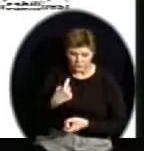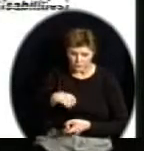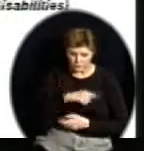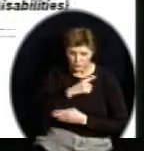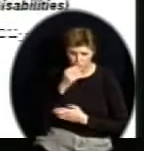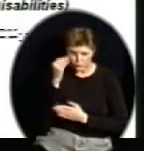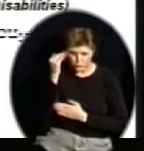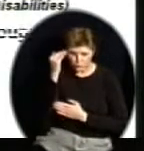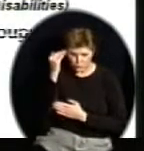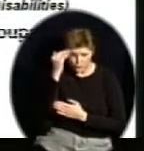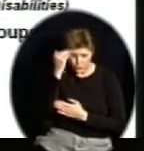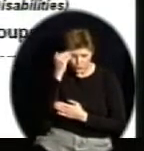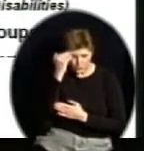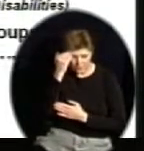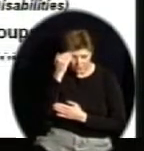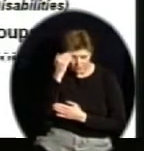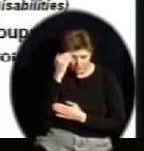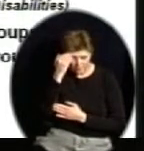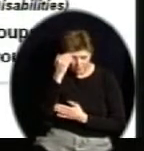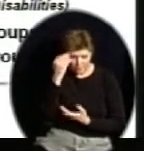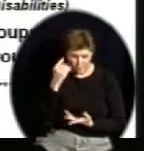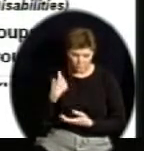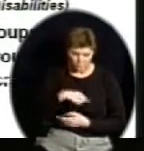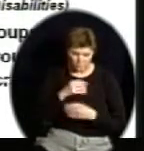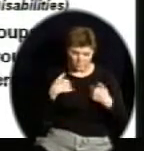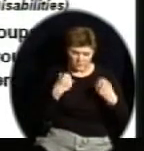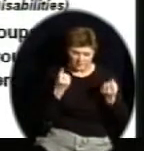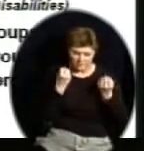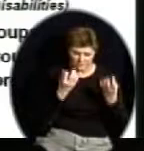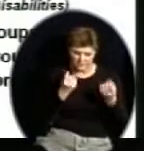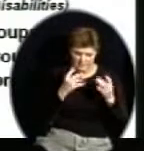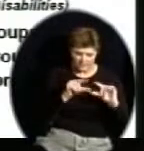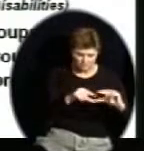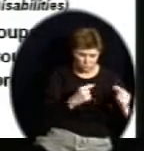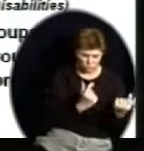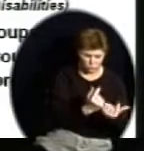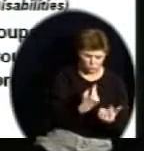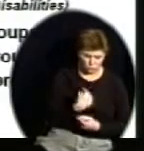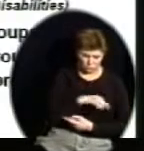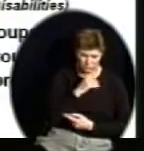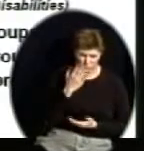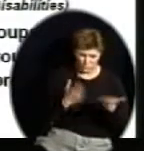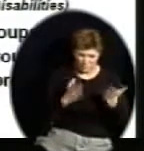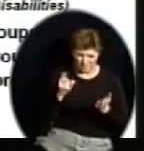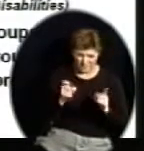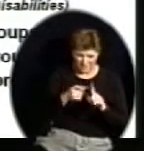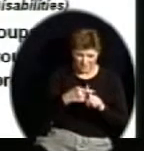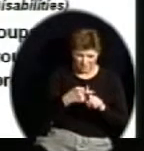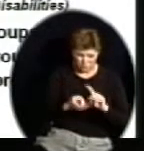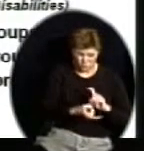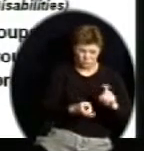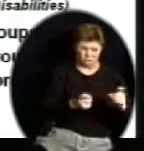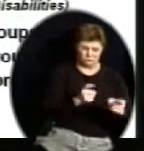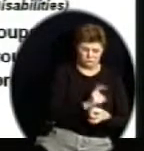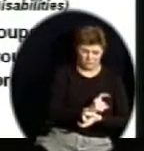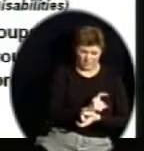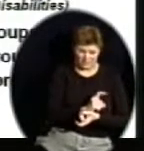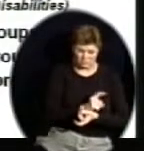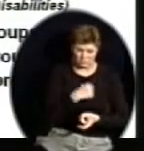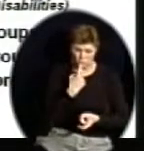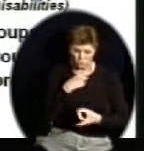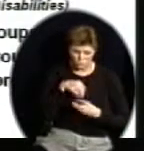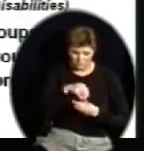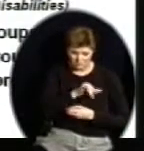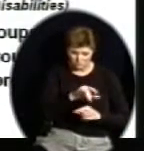several groups that we might have to disaggregate or pull out their scores and look at separately. You can see those